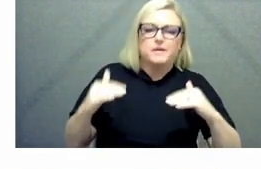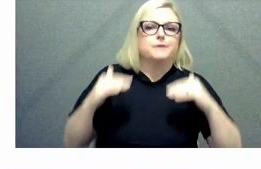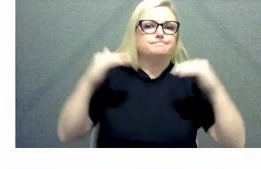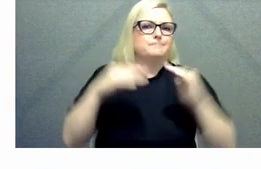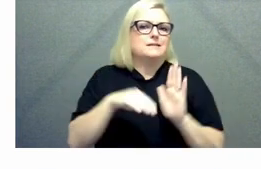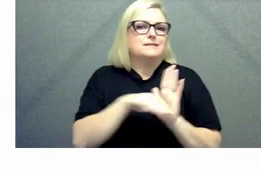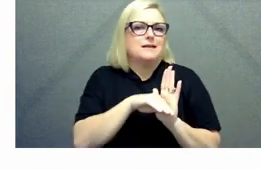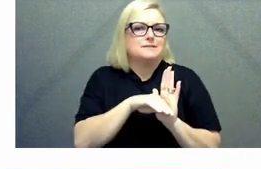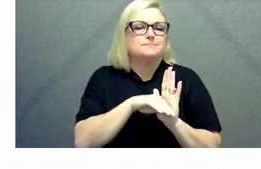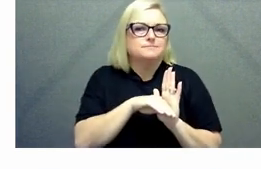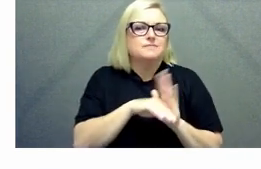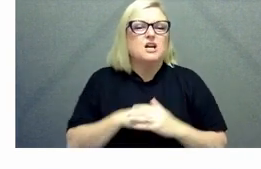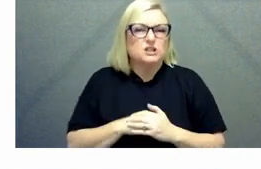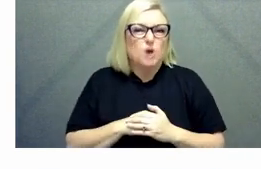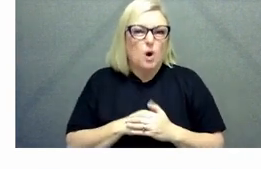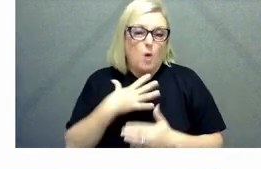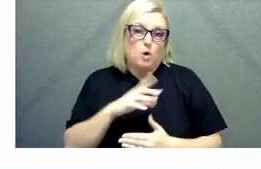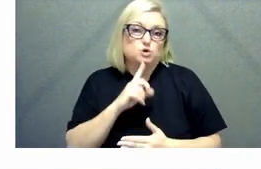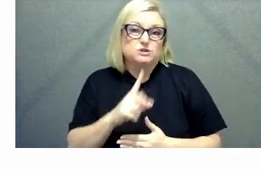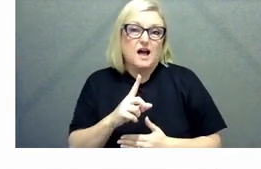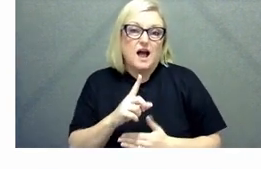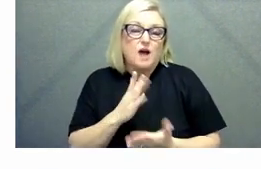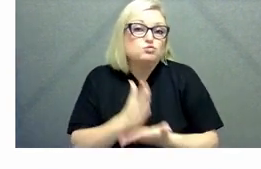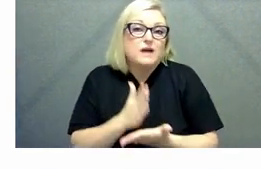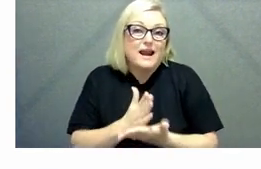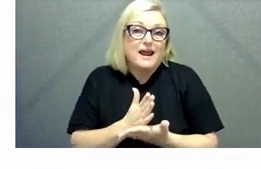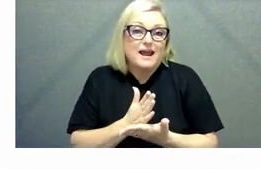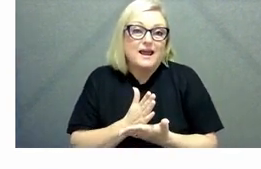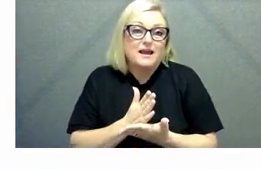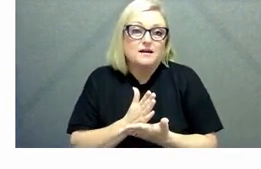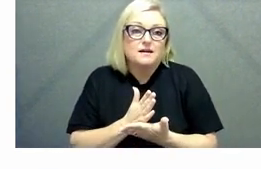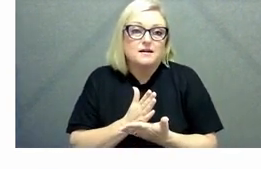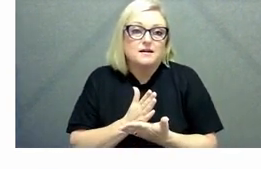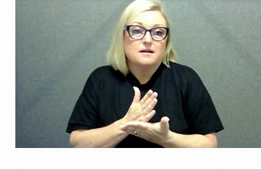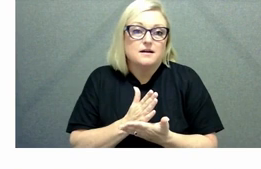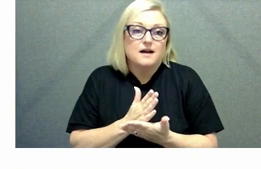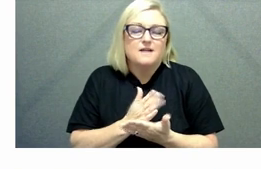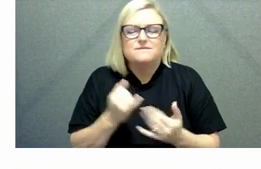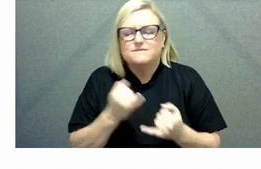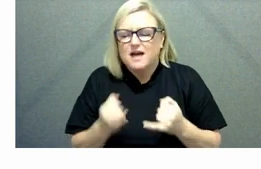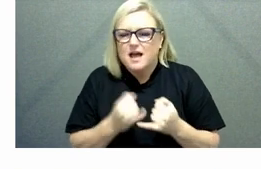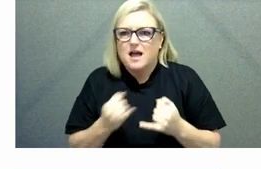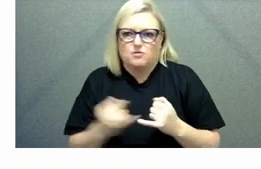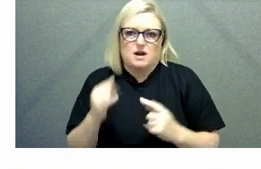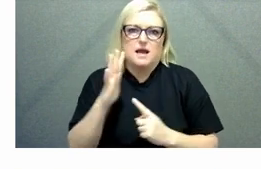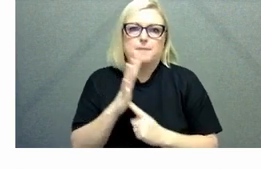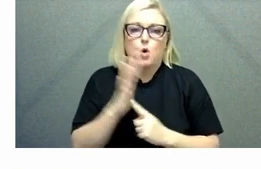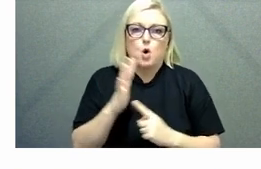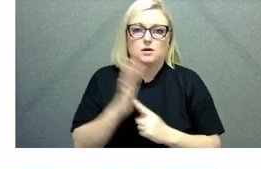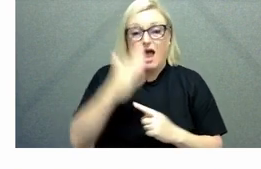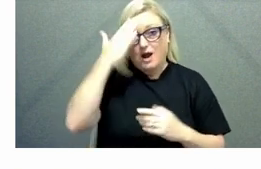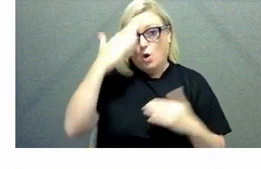out there as well that it is it is something that is just so important i think the conversation around well-being